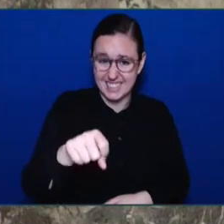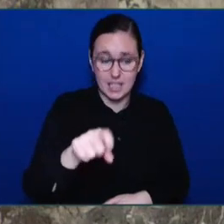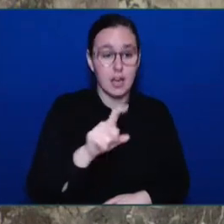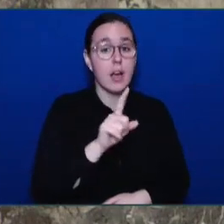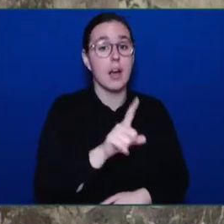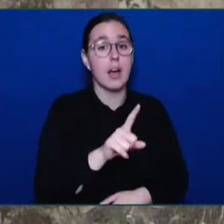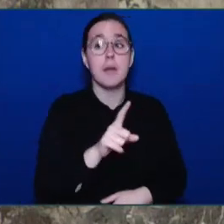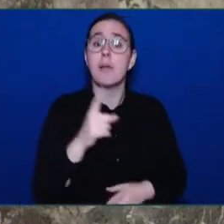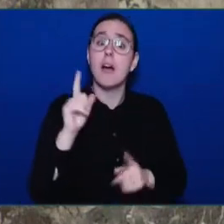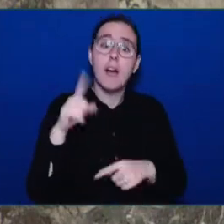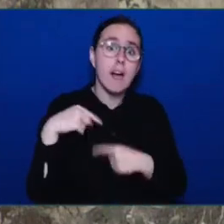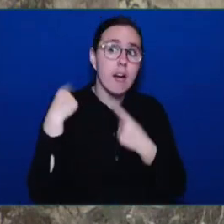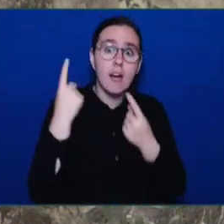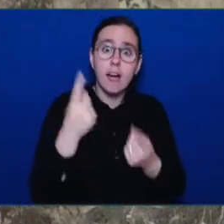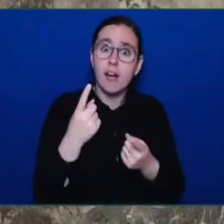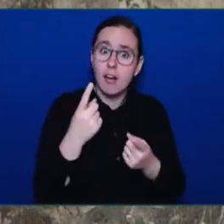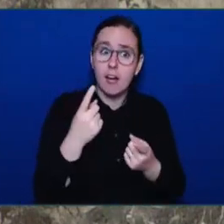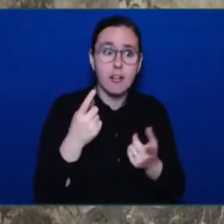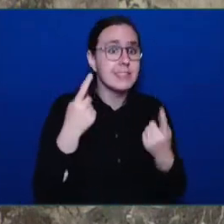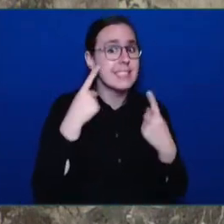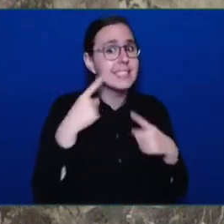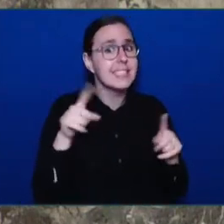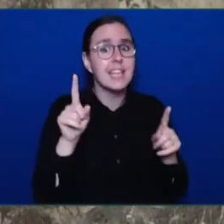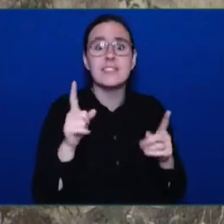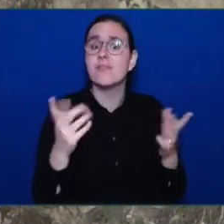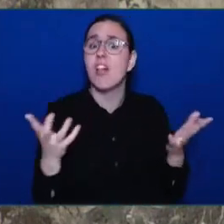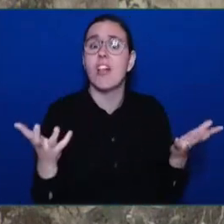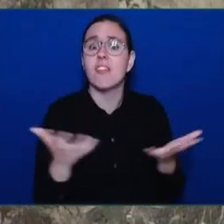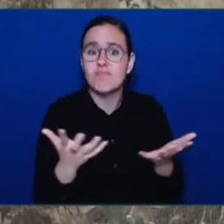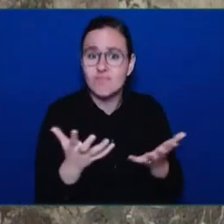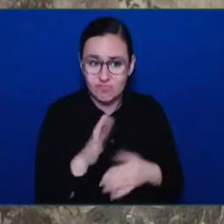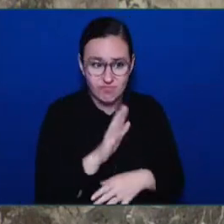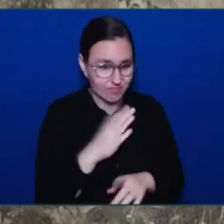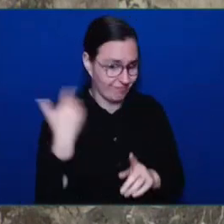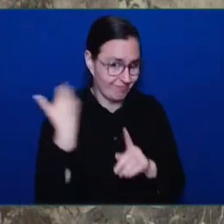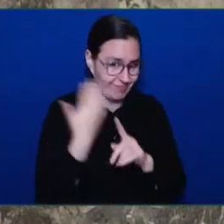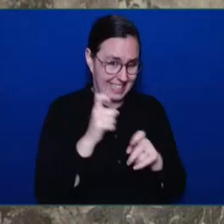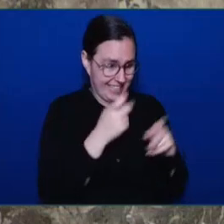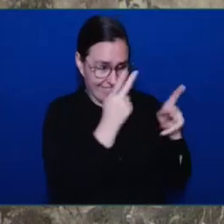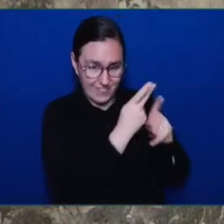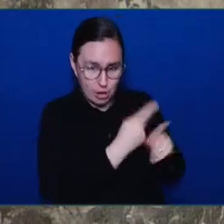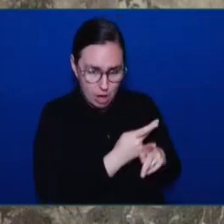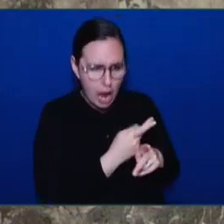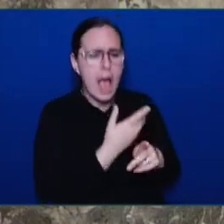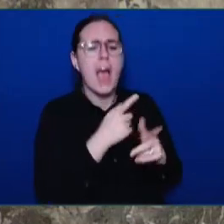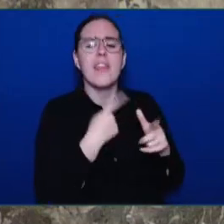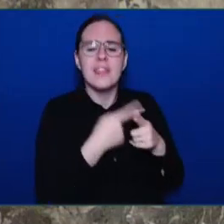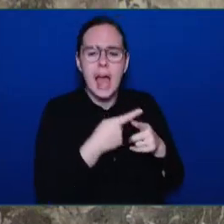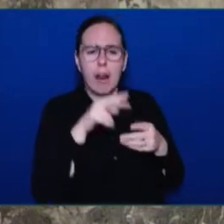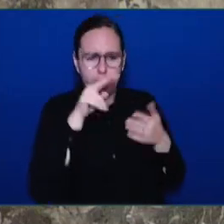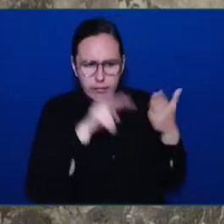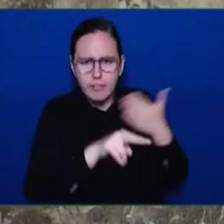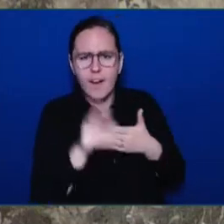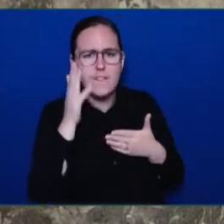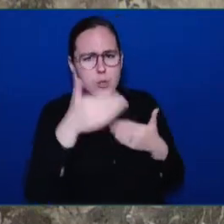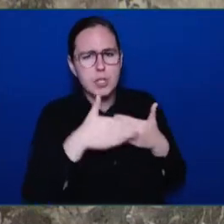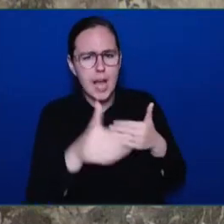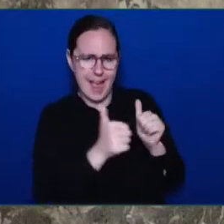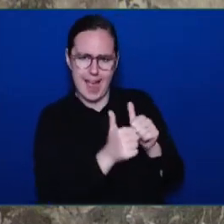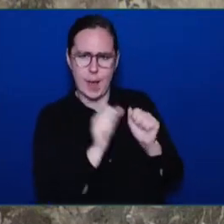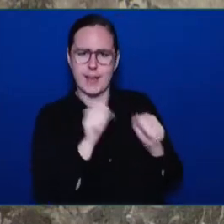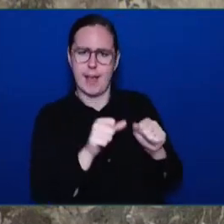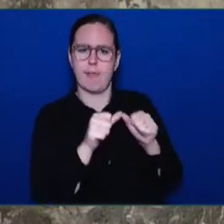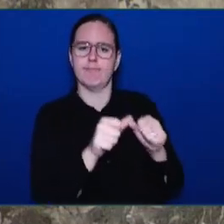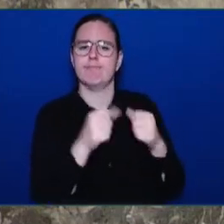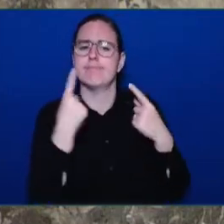how much more work we plan to do to address the ongoing issues. But, as we all know, this is the